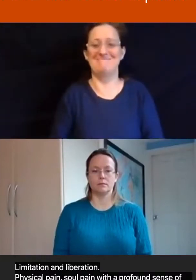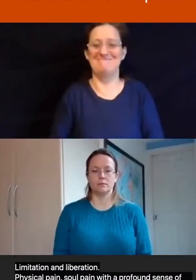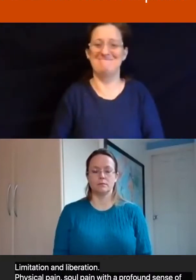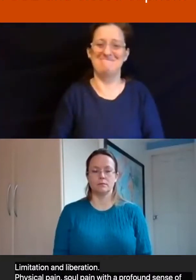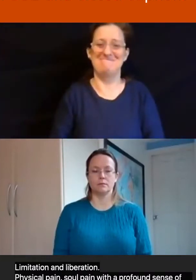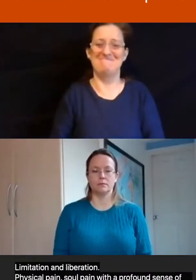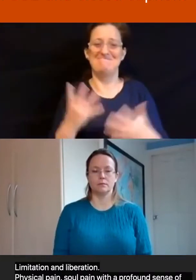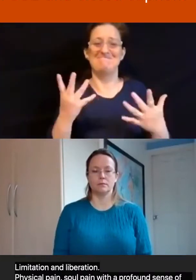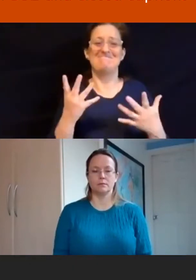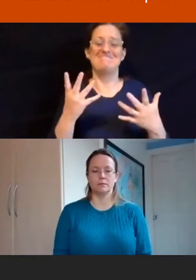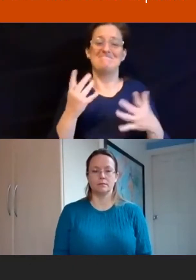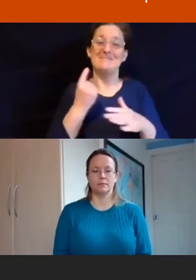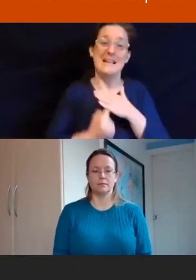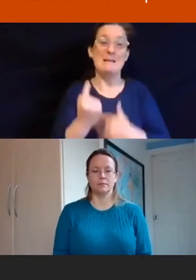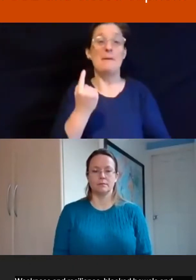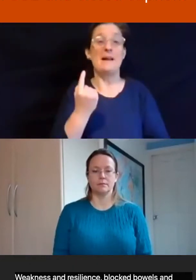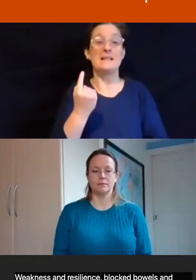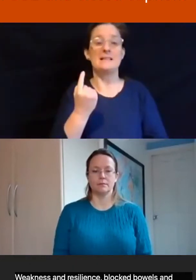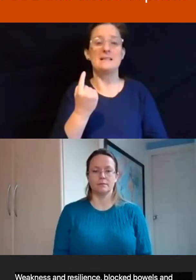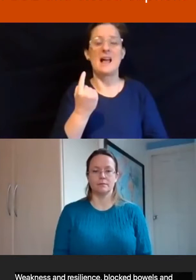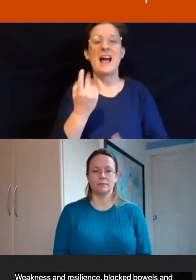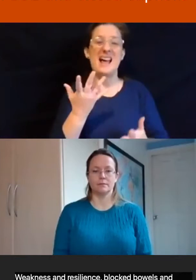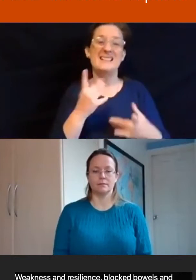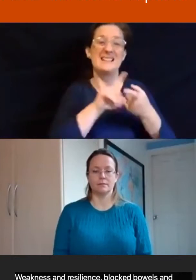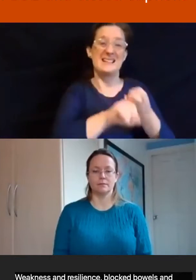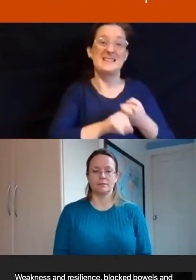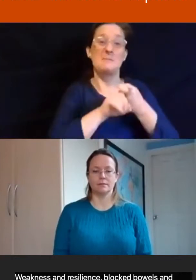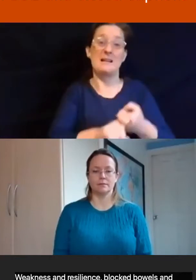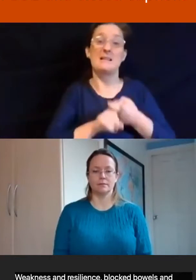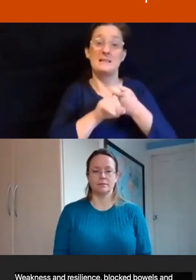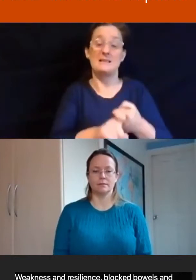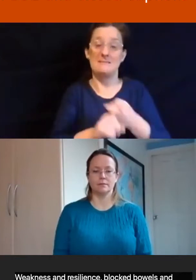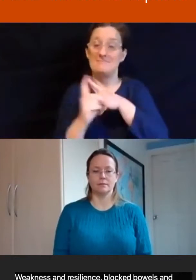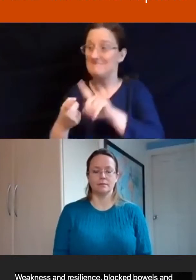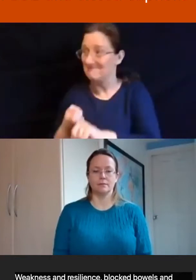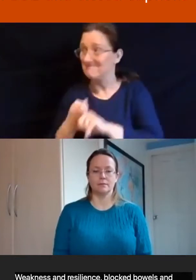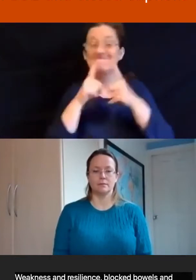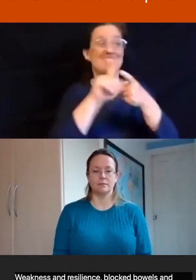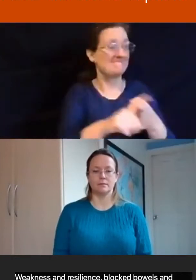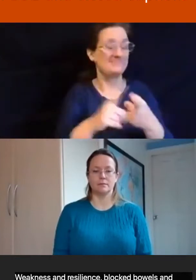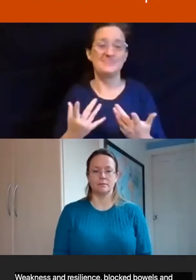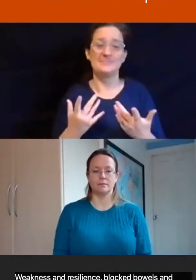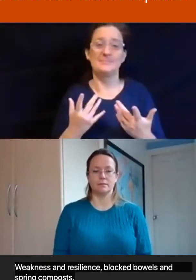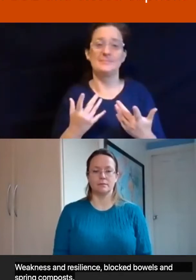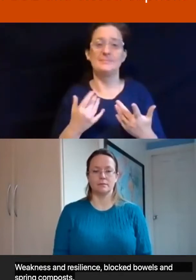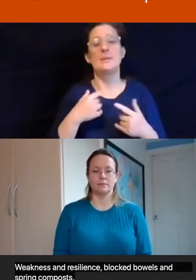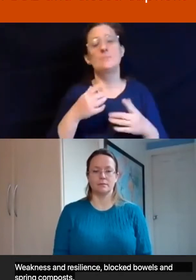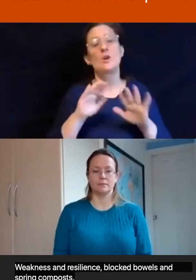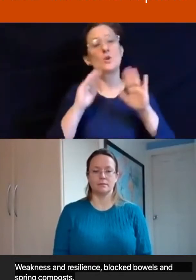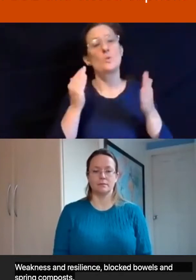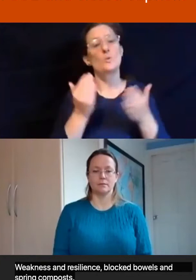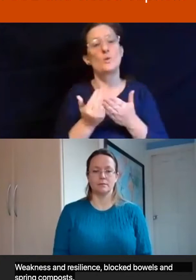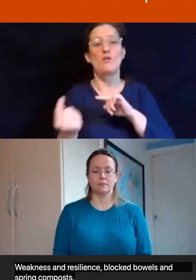Independence and interdependence. The world of paradox I'm learning is not an